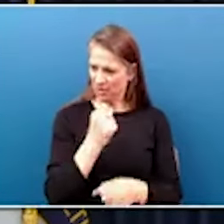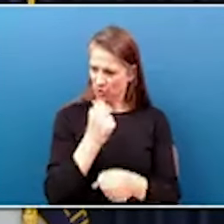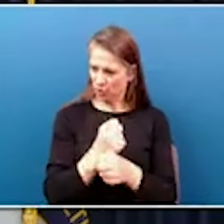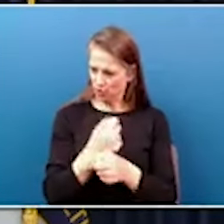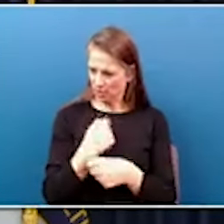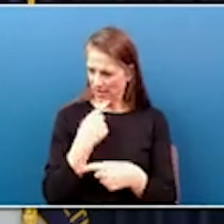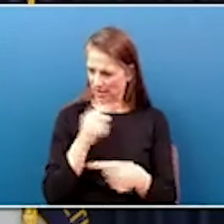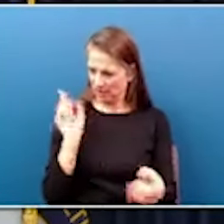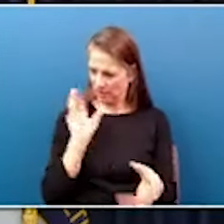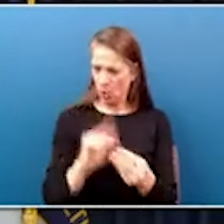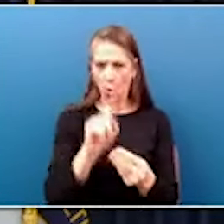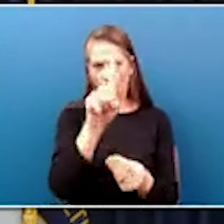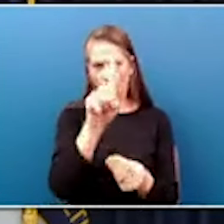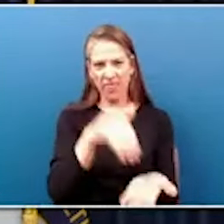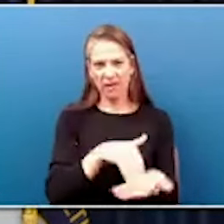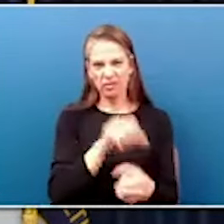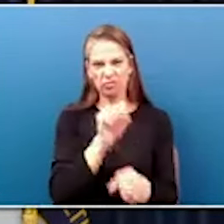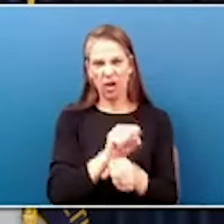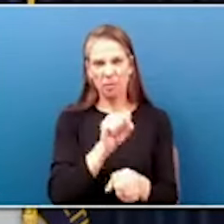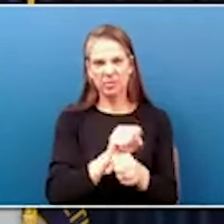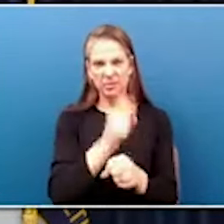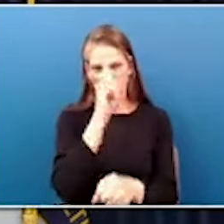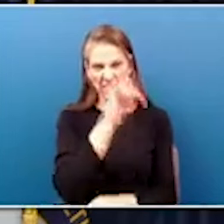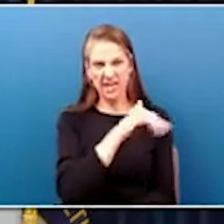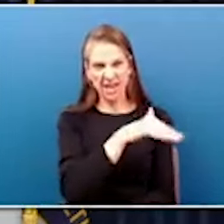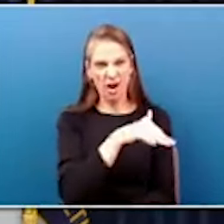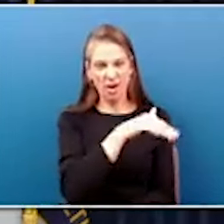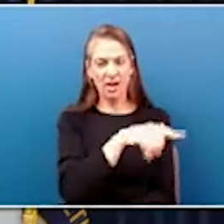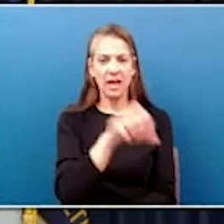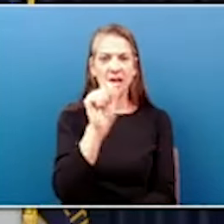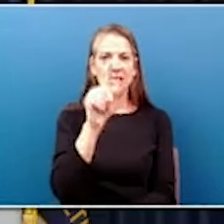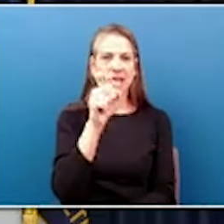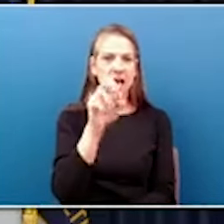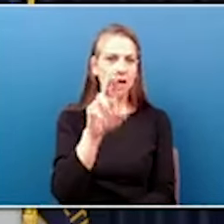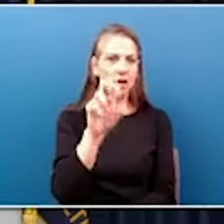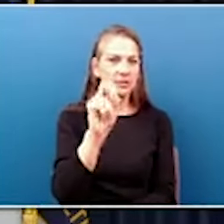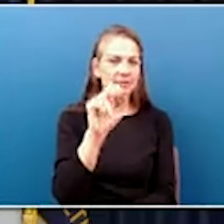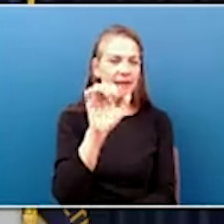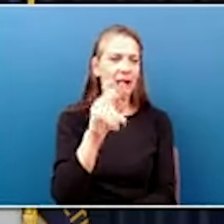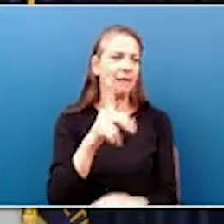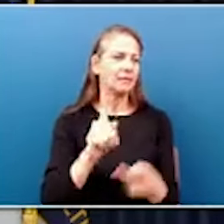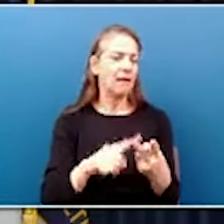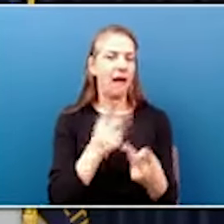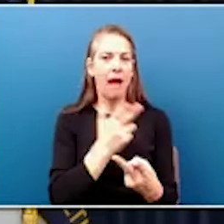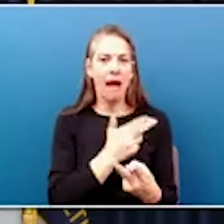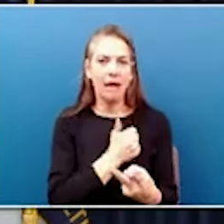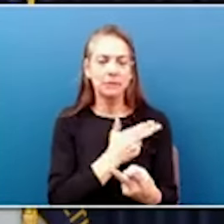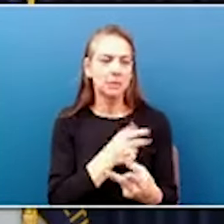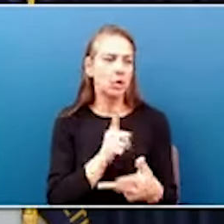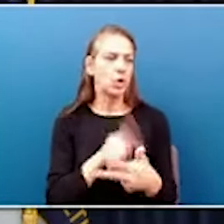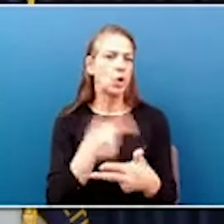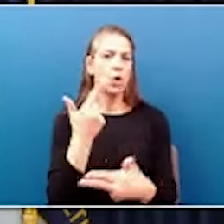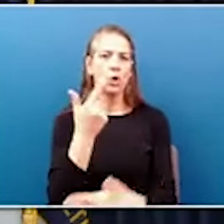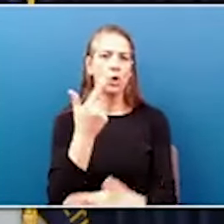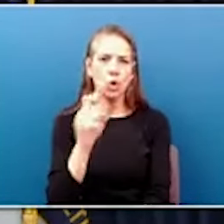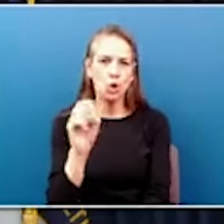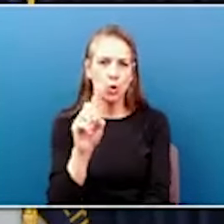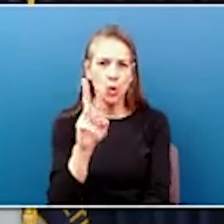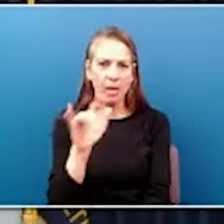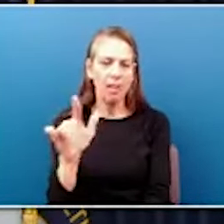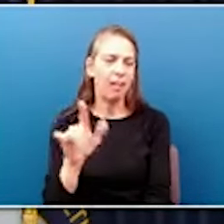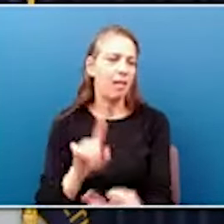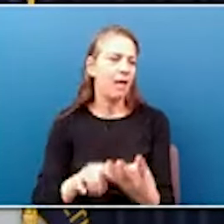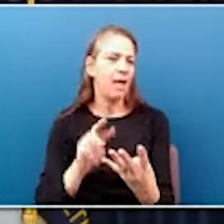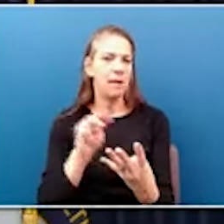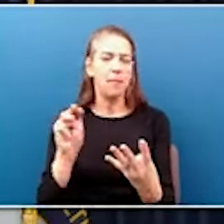in that area from Stellar Snacks to the Hospital to Goodwill to MMY and today being able